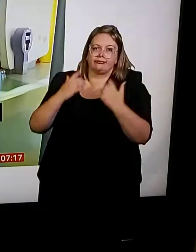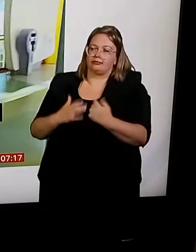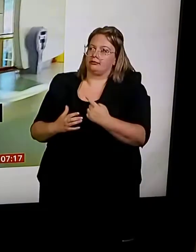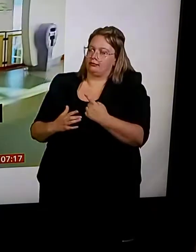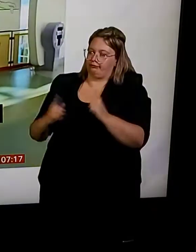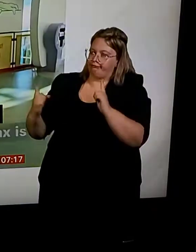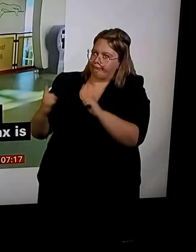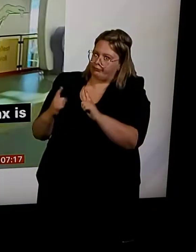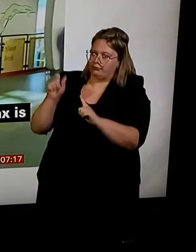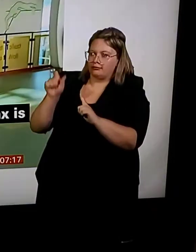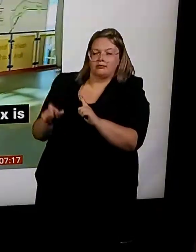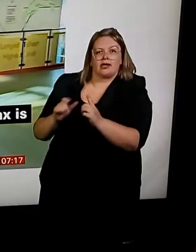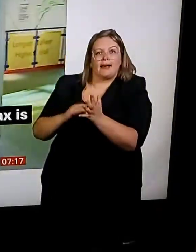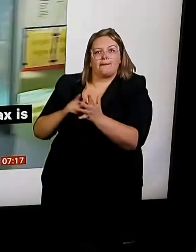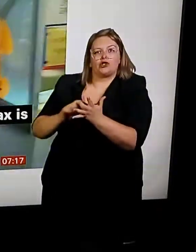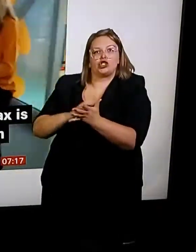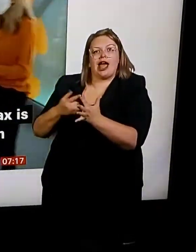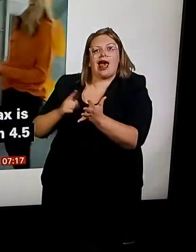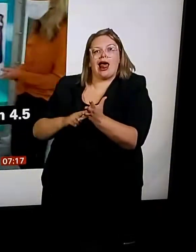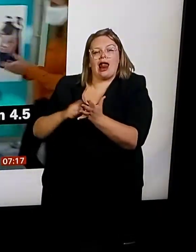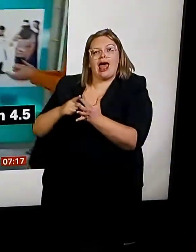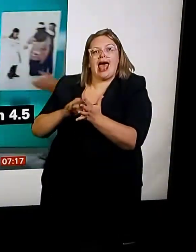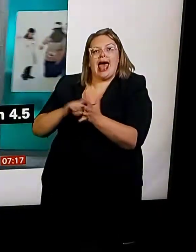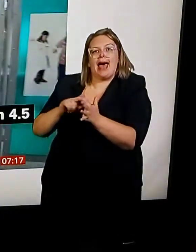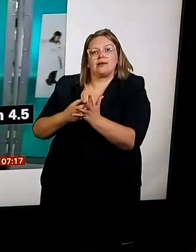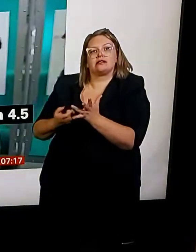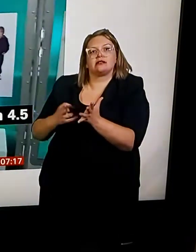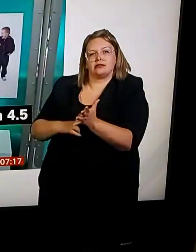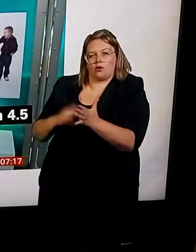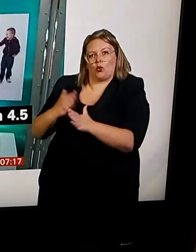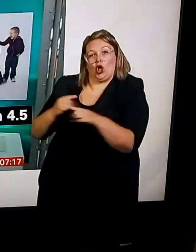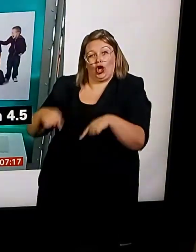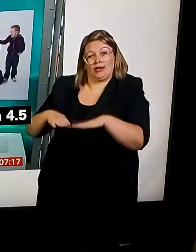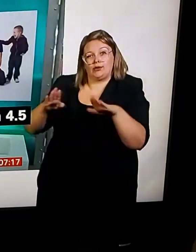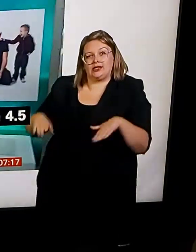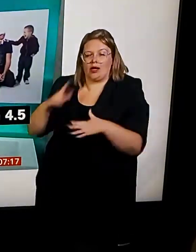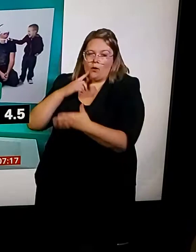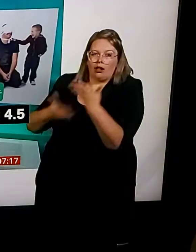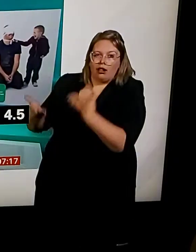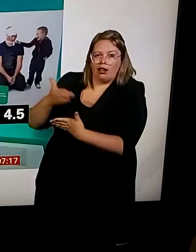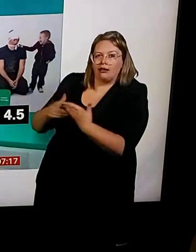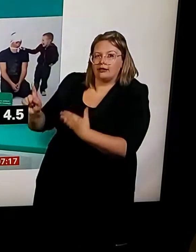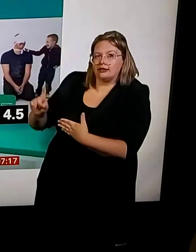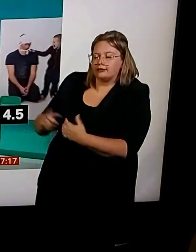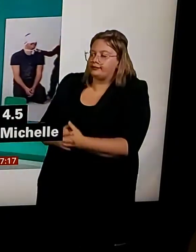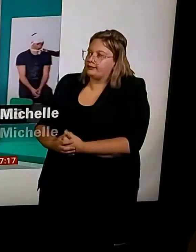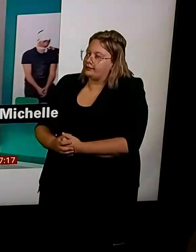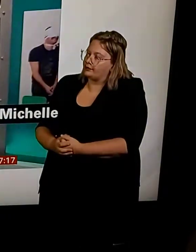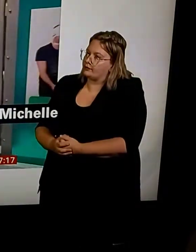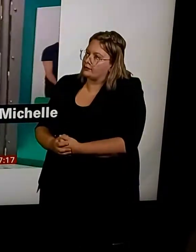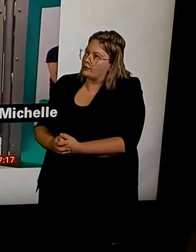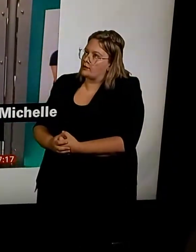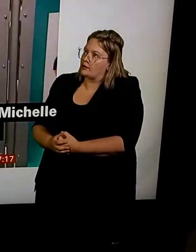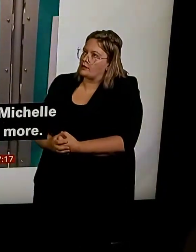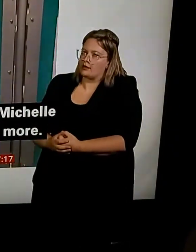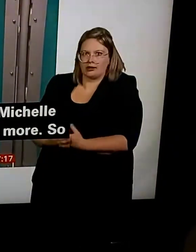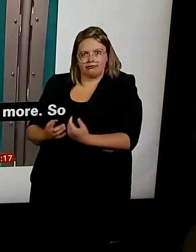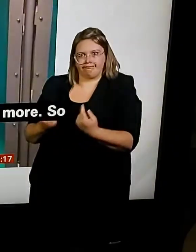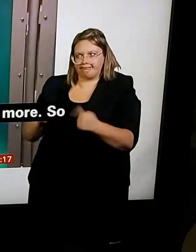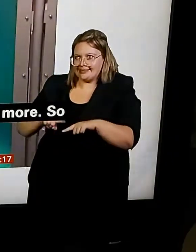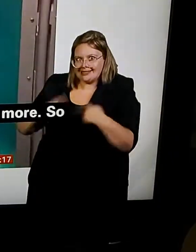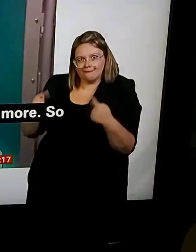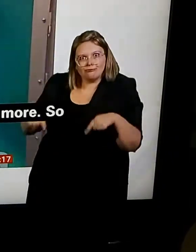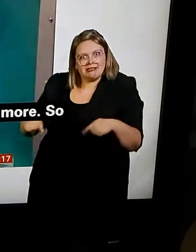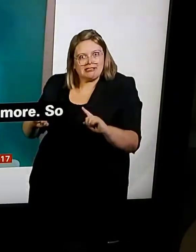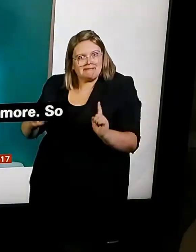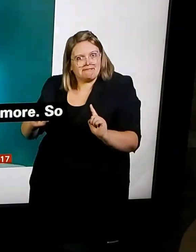have the answers. Thanks, Carmen. Yes, with fears of a second imminent wave of the virus and spikes being